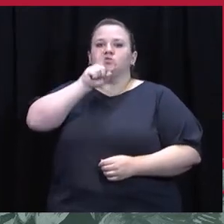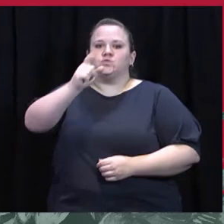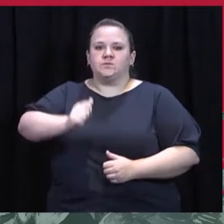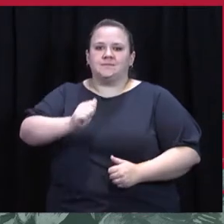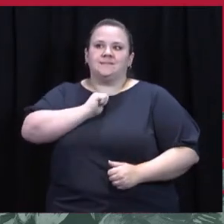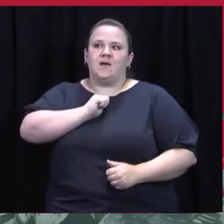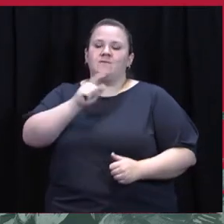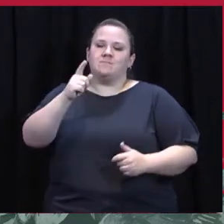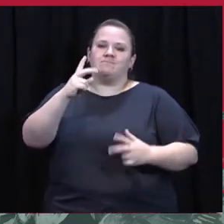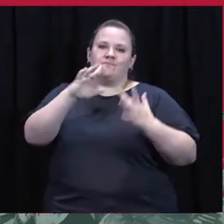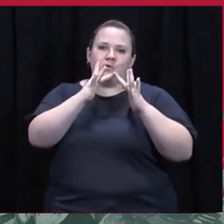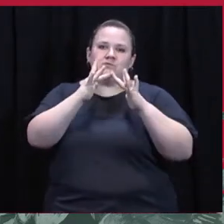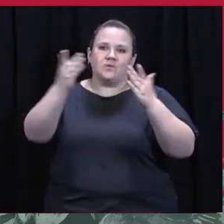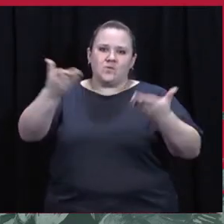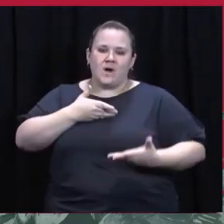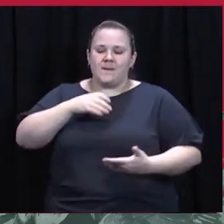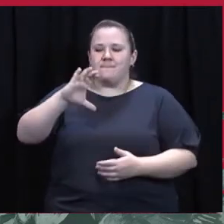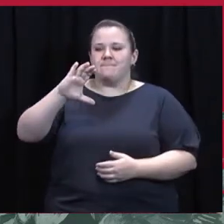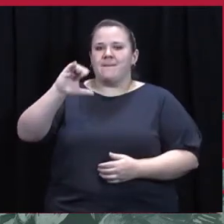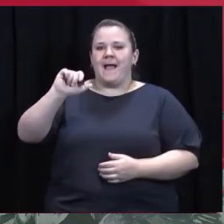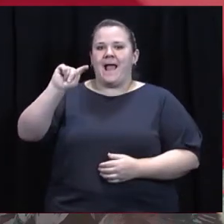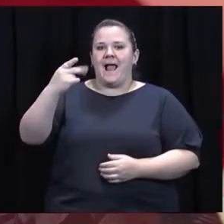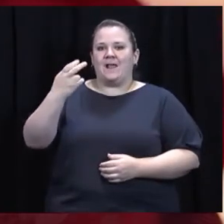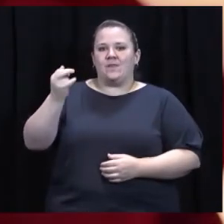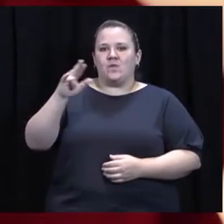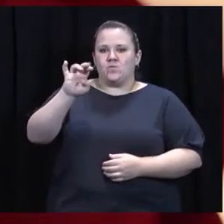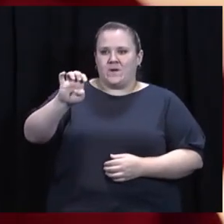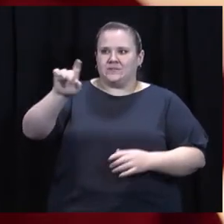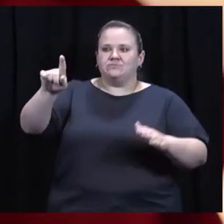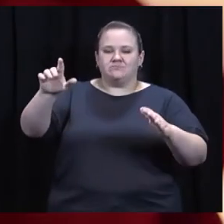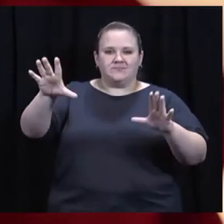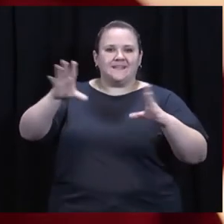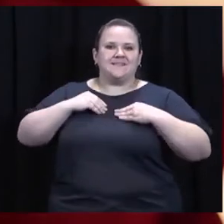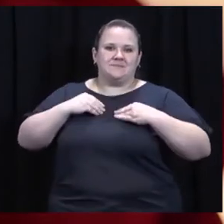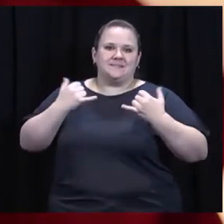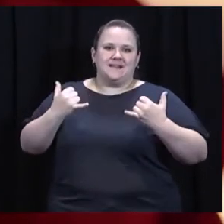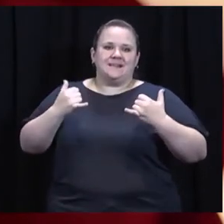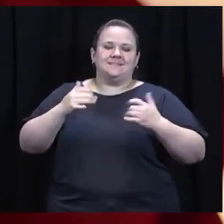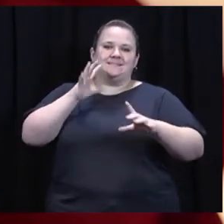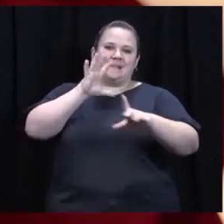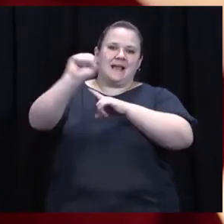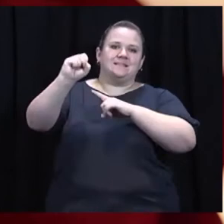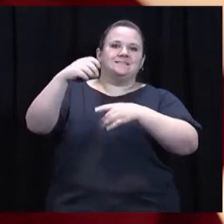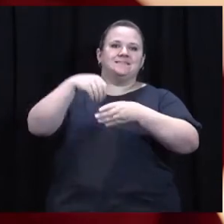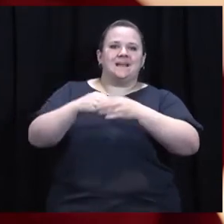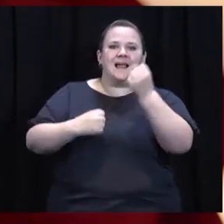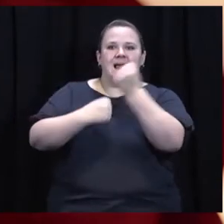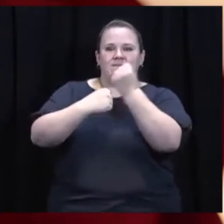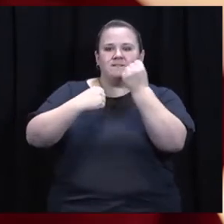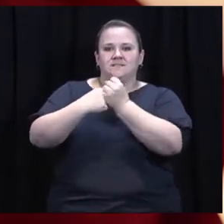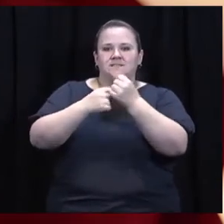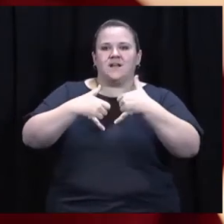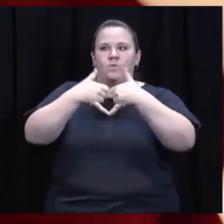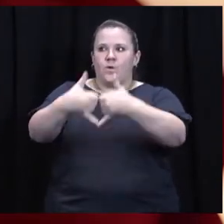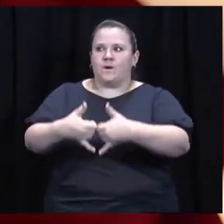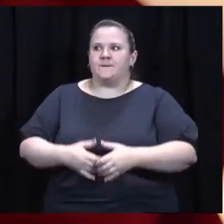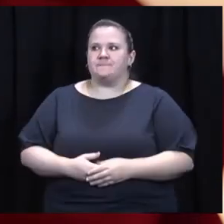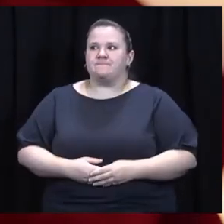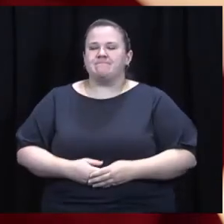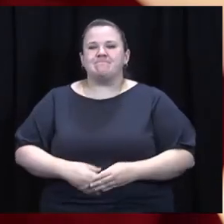Achieve a True Self. Please virtually welcome Catherine accepting tonight's Excellence in Advocacy Award.